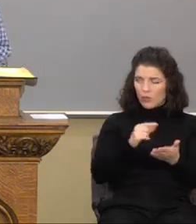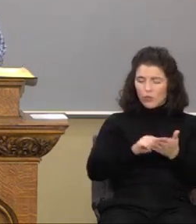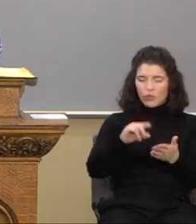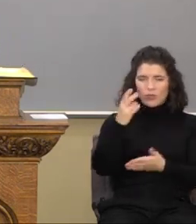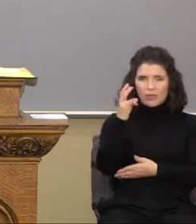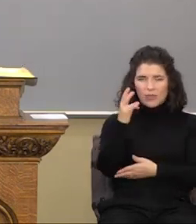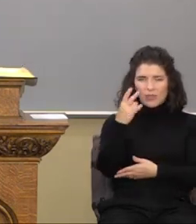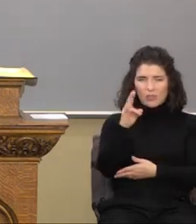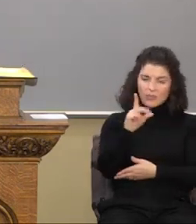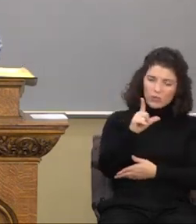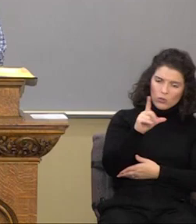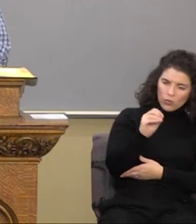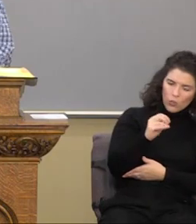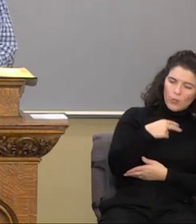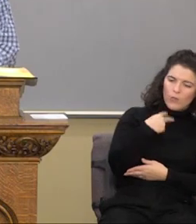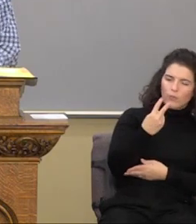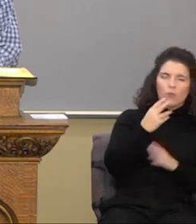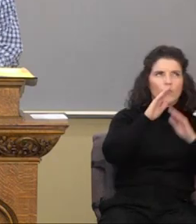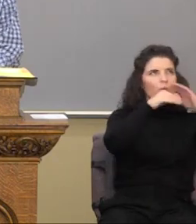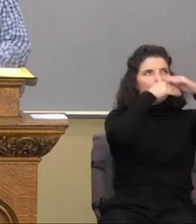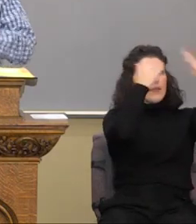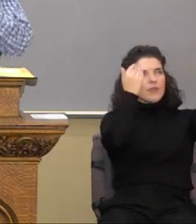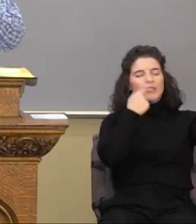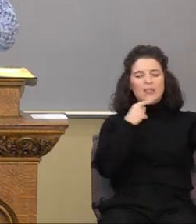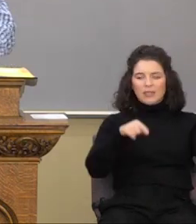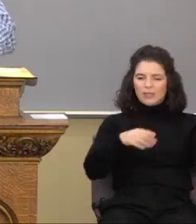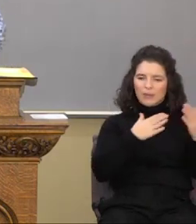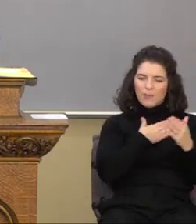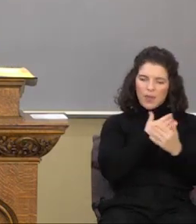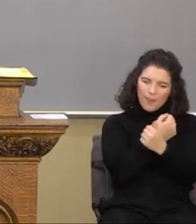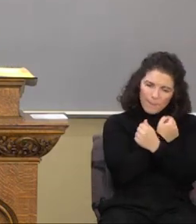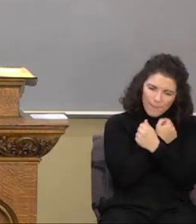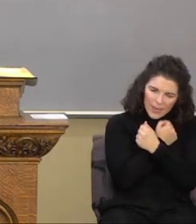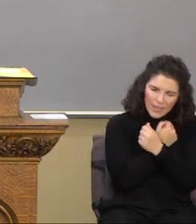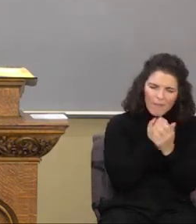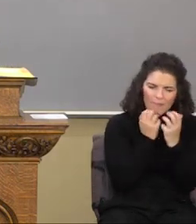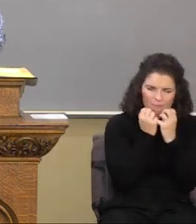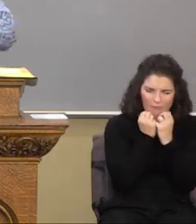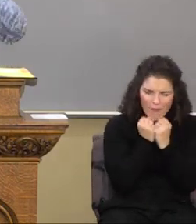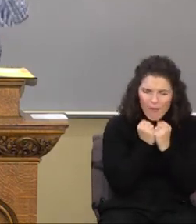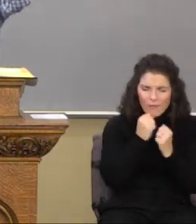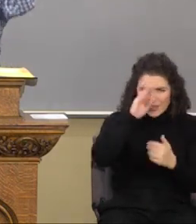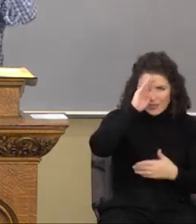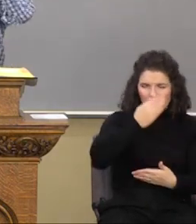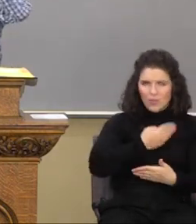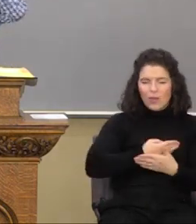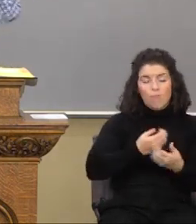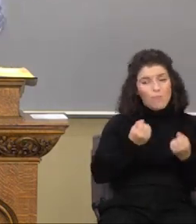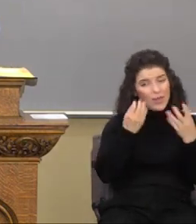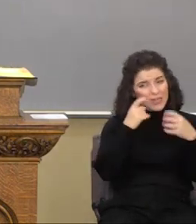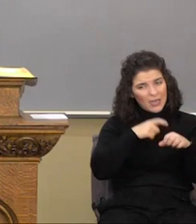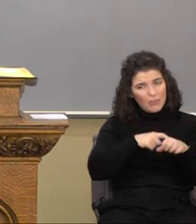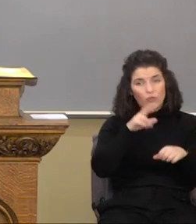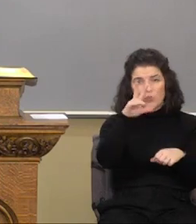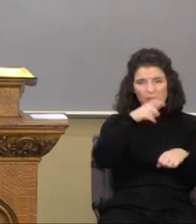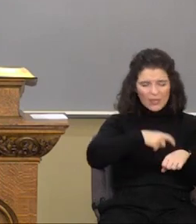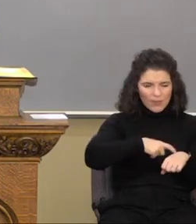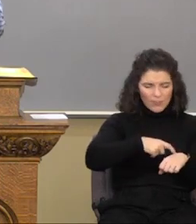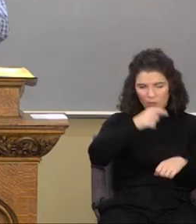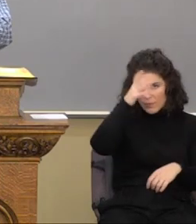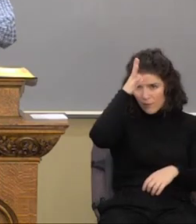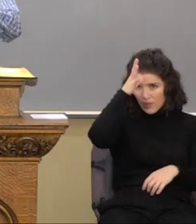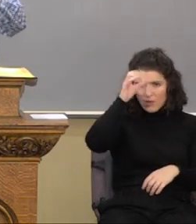a voice from heaven saying, this is my beloved son. And there were a couple of, number of times, three times. The father identifies